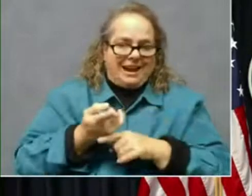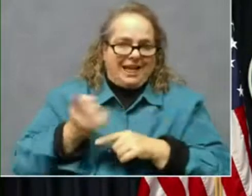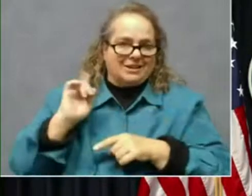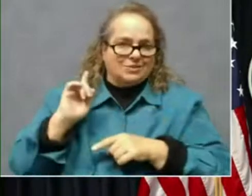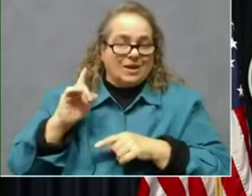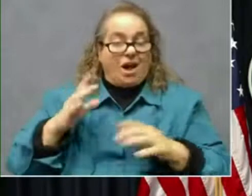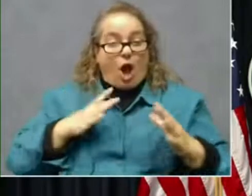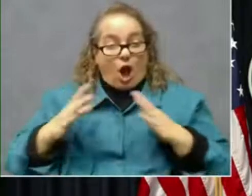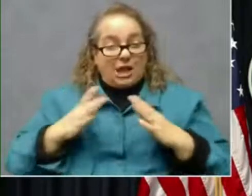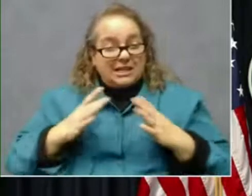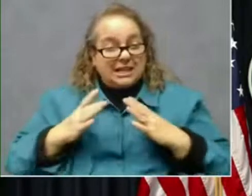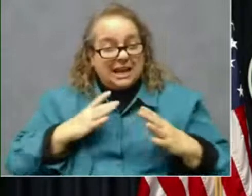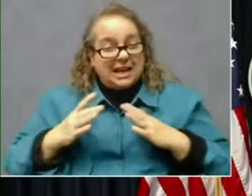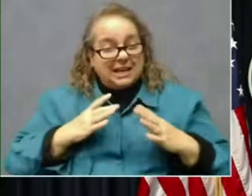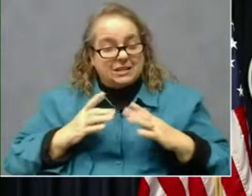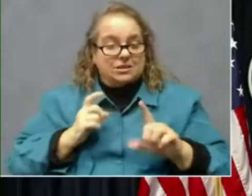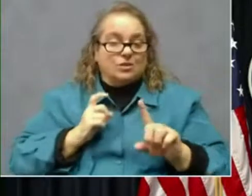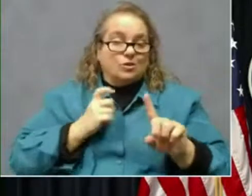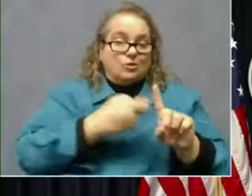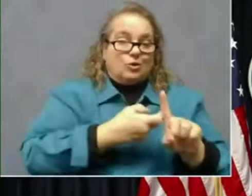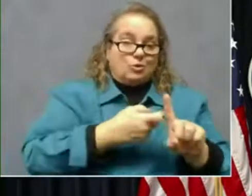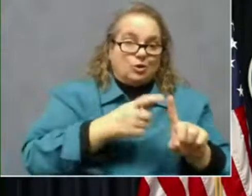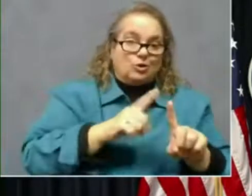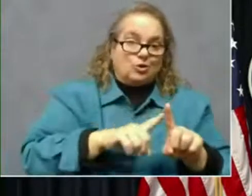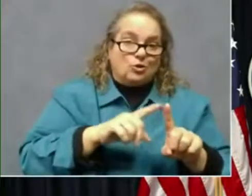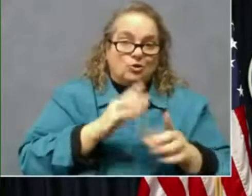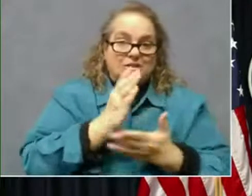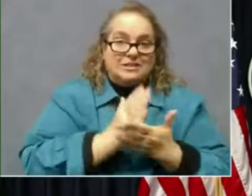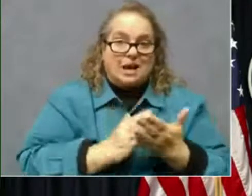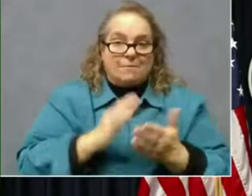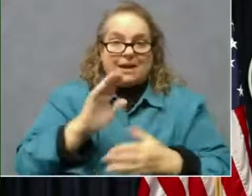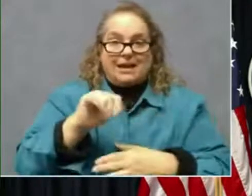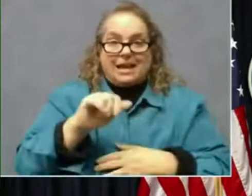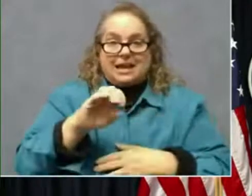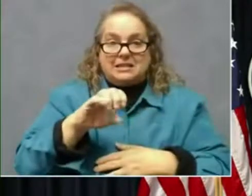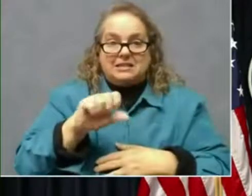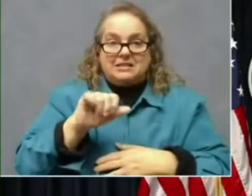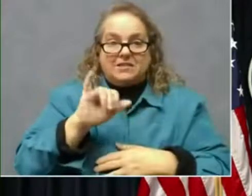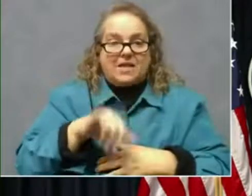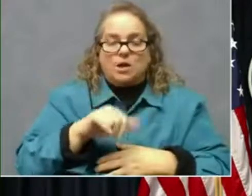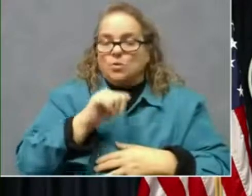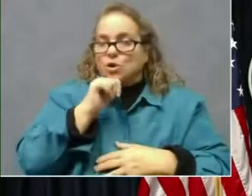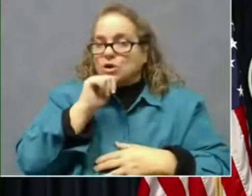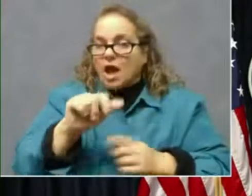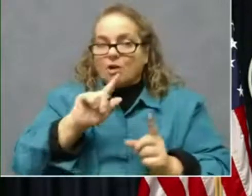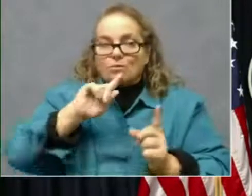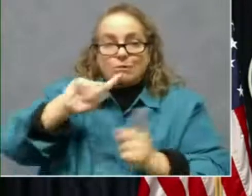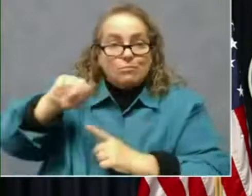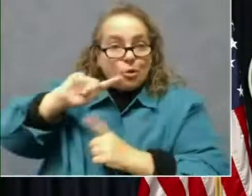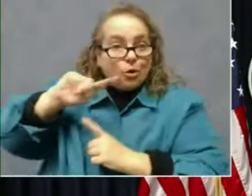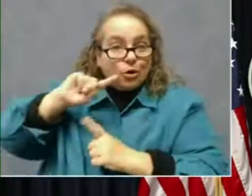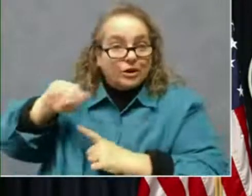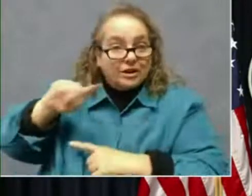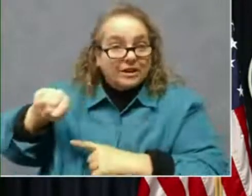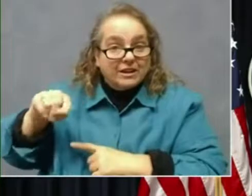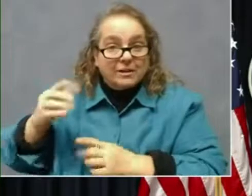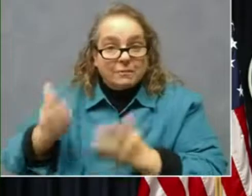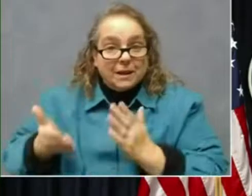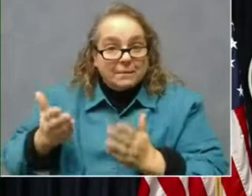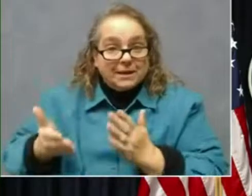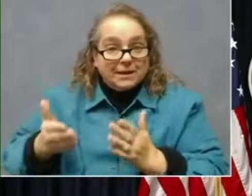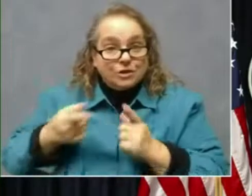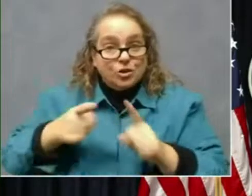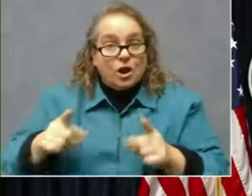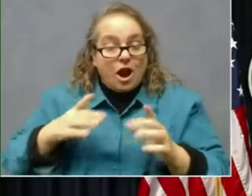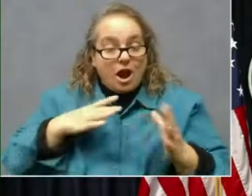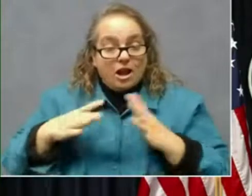attributable to maybe cases that weren't reported up over at least that first holiday weekend versus